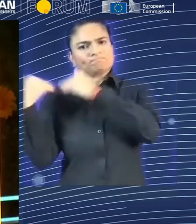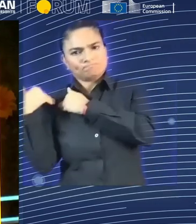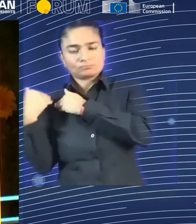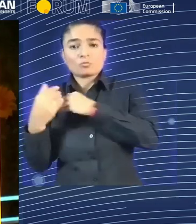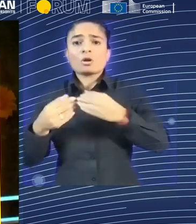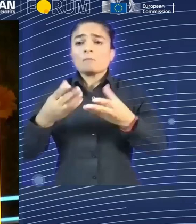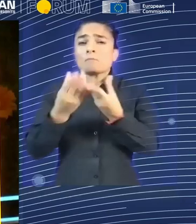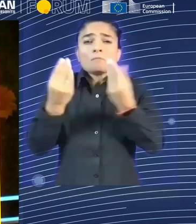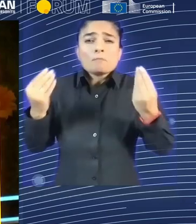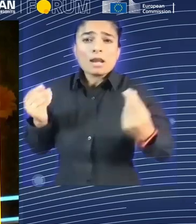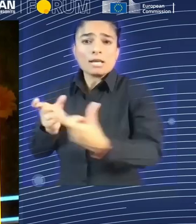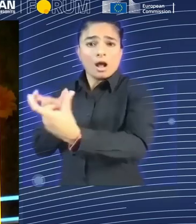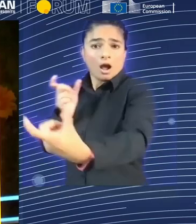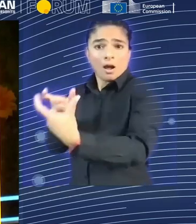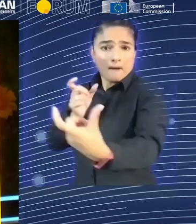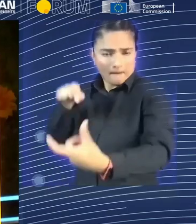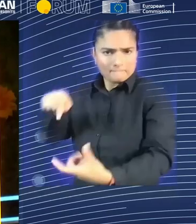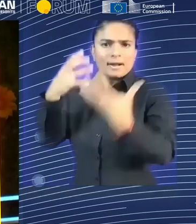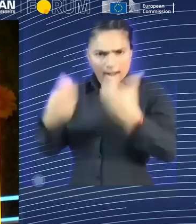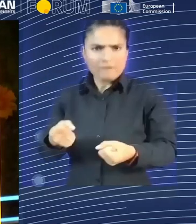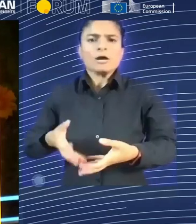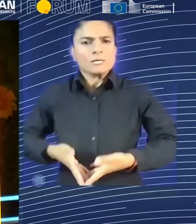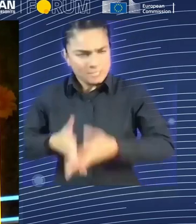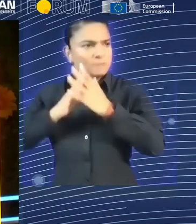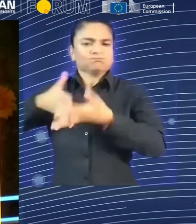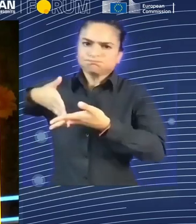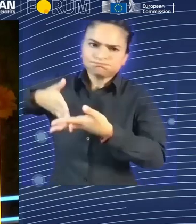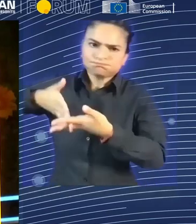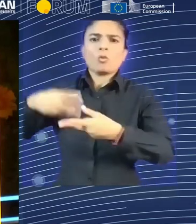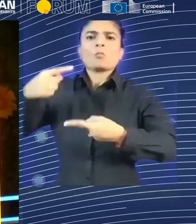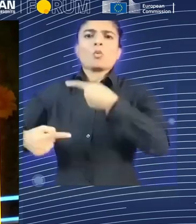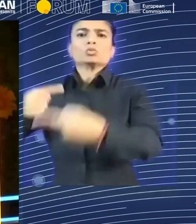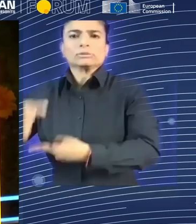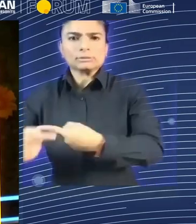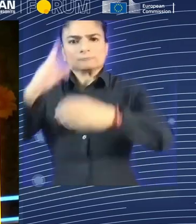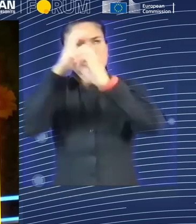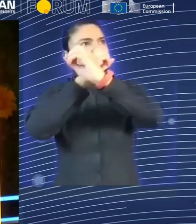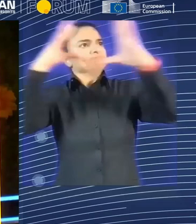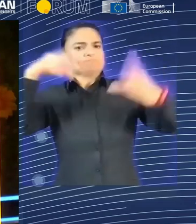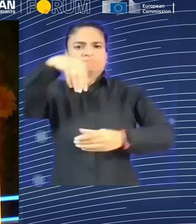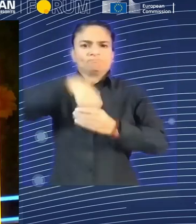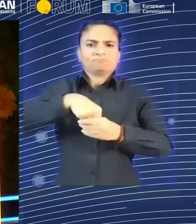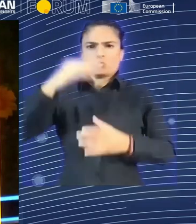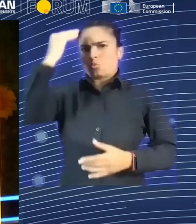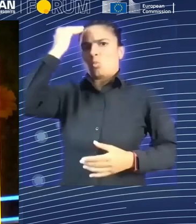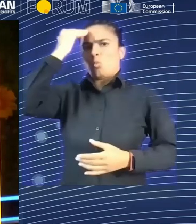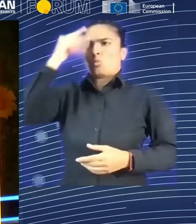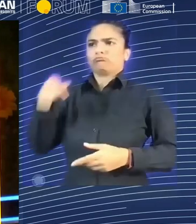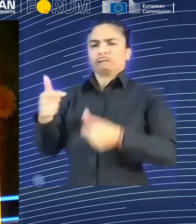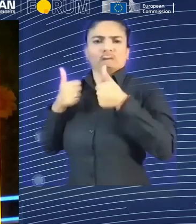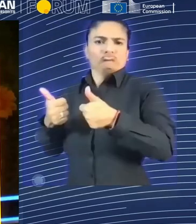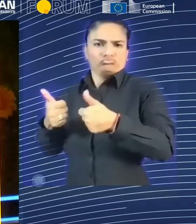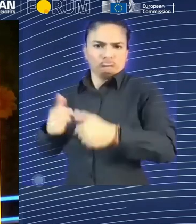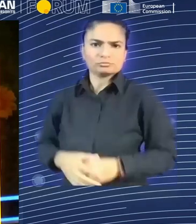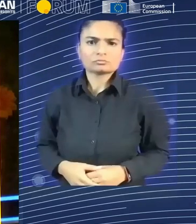core value, organizing the governance on how to take the decisions at what level and be able to track it. So we also